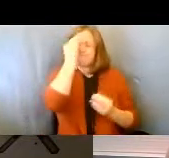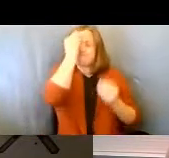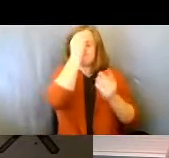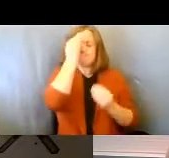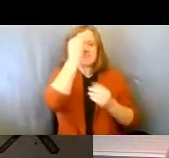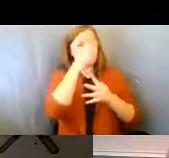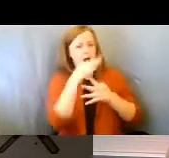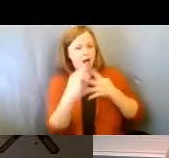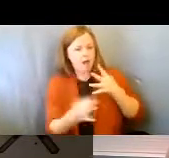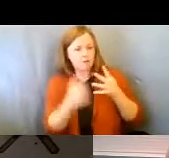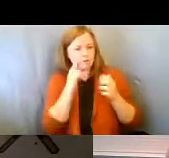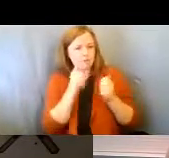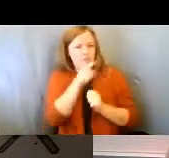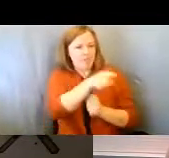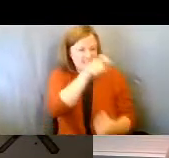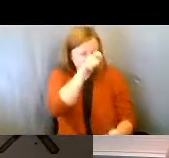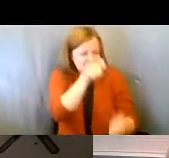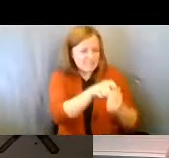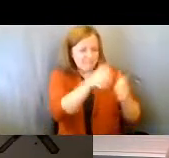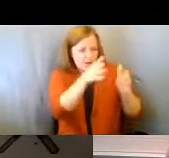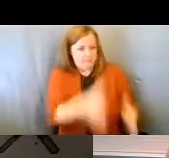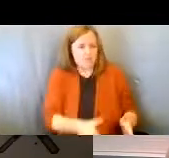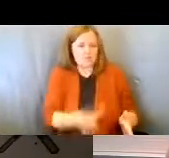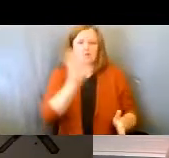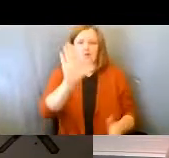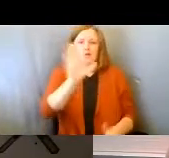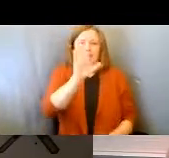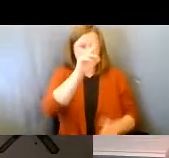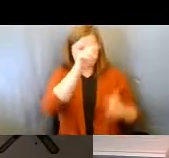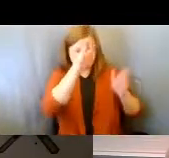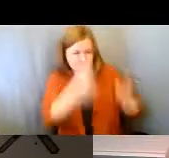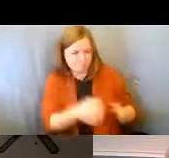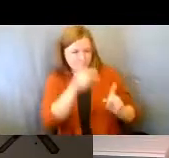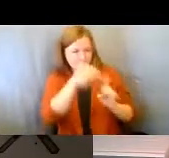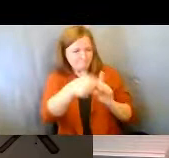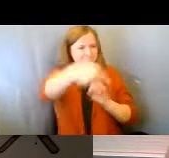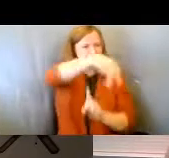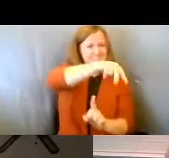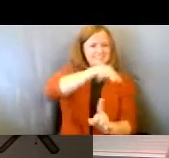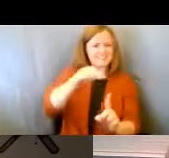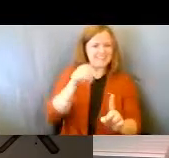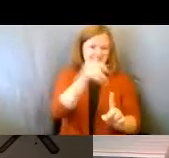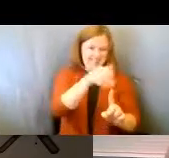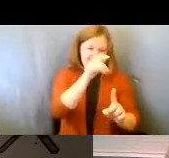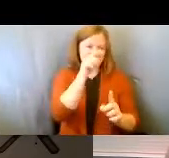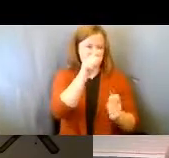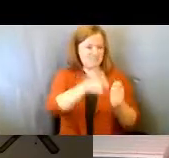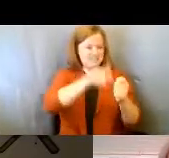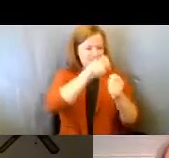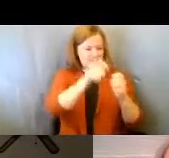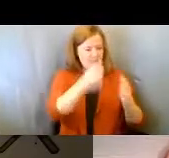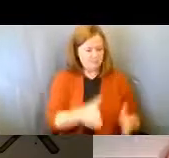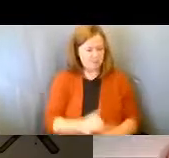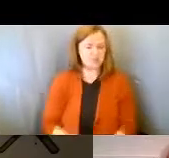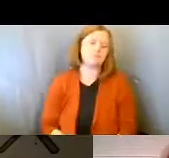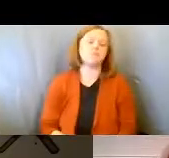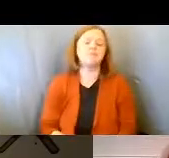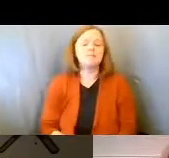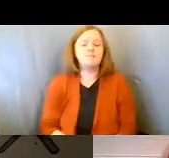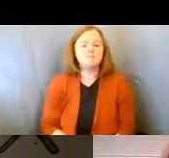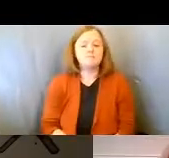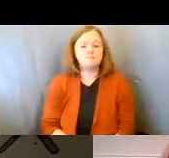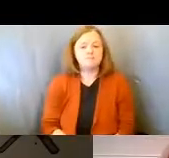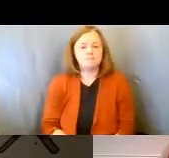some options be for your individual in these different areas. And then one of the other,